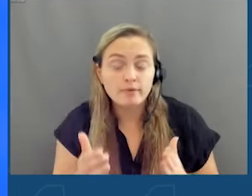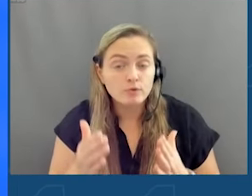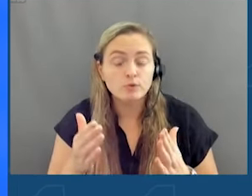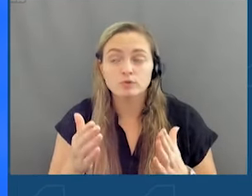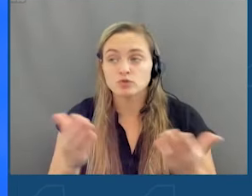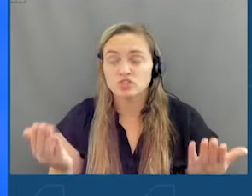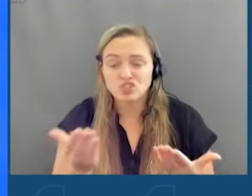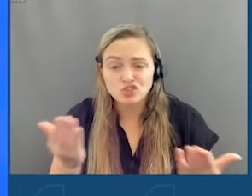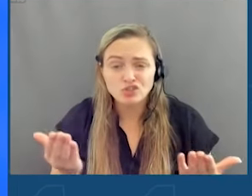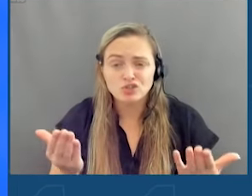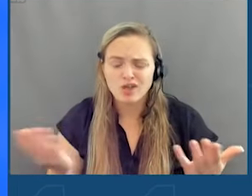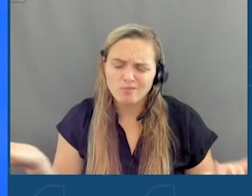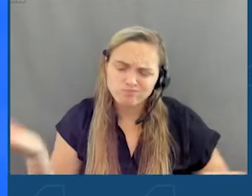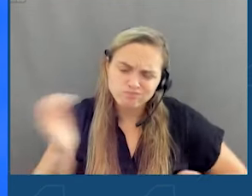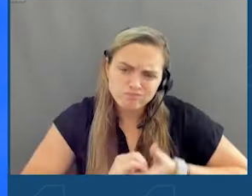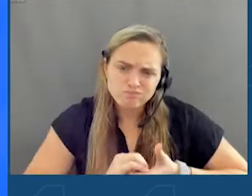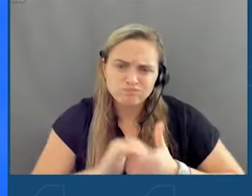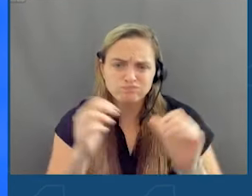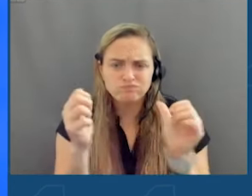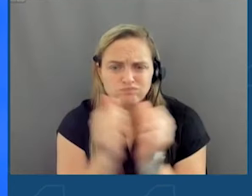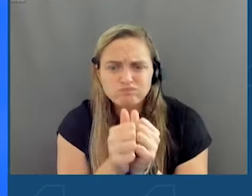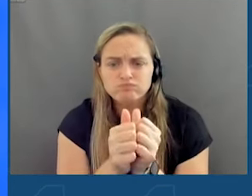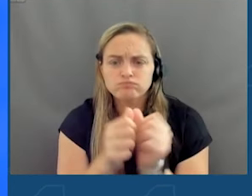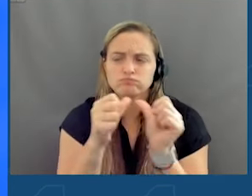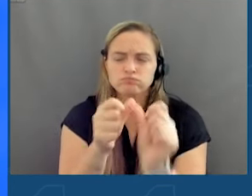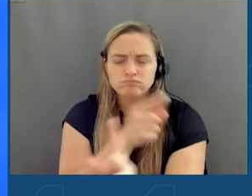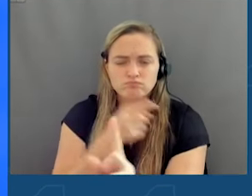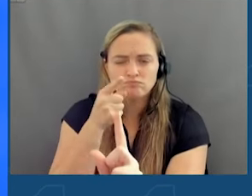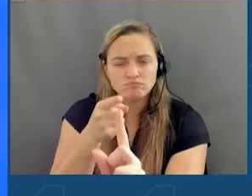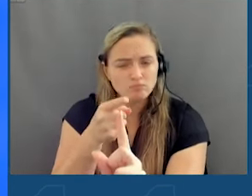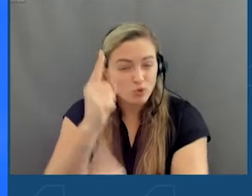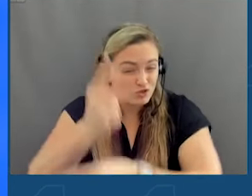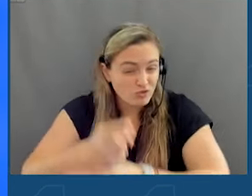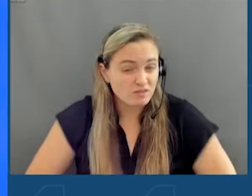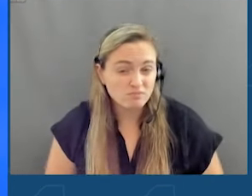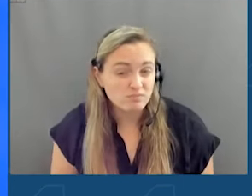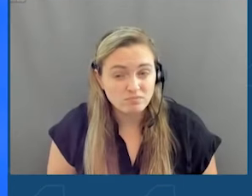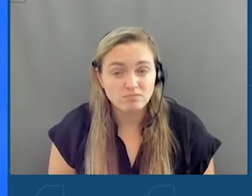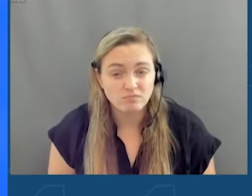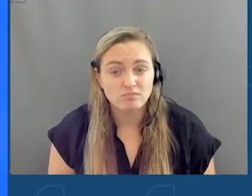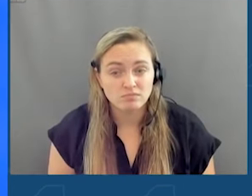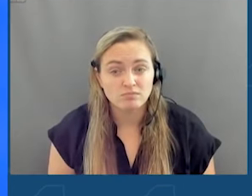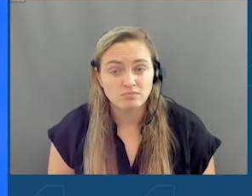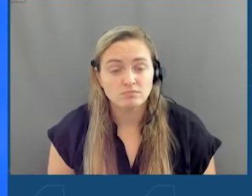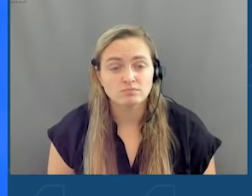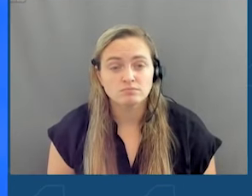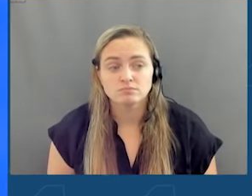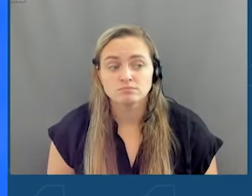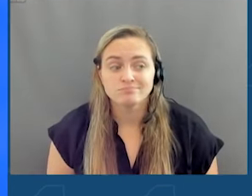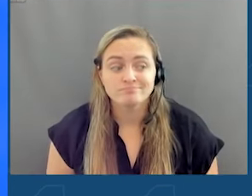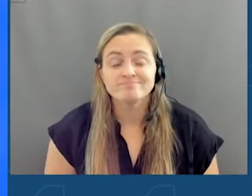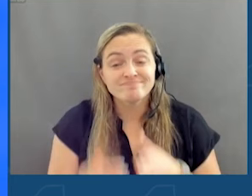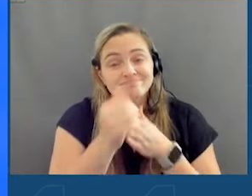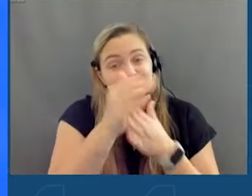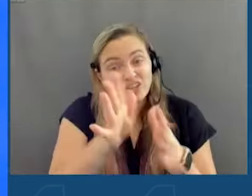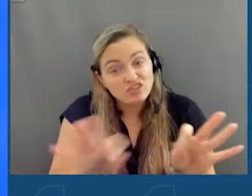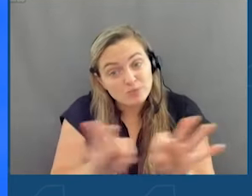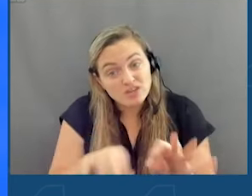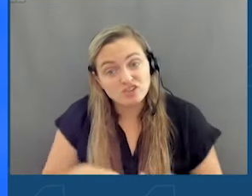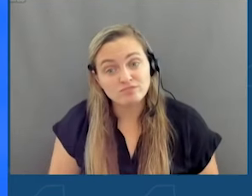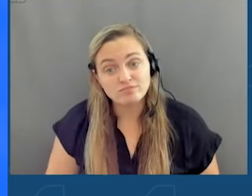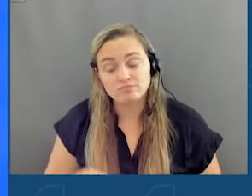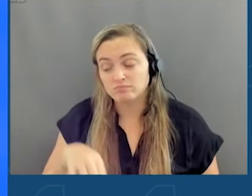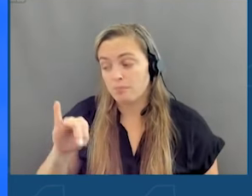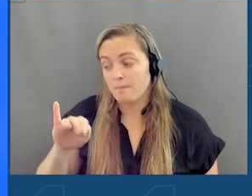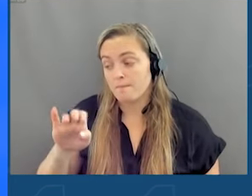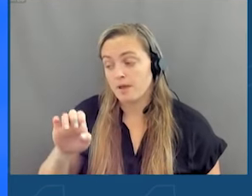banded together in pursuit of doing what's right. And leadership matters. Mike Mulgrew.